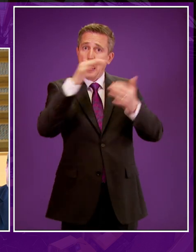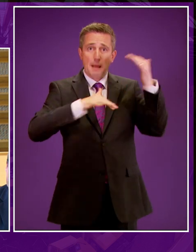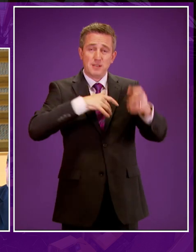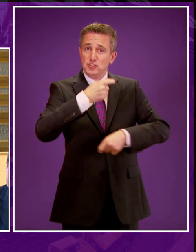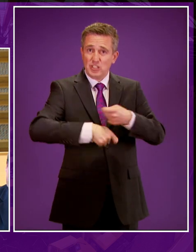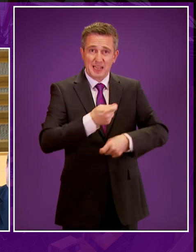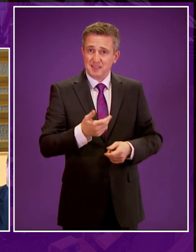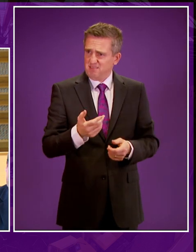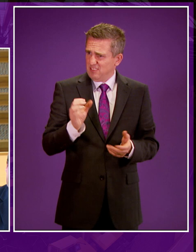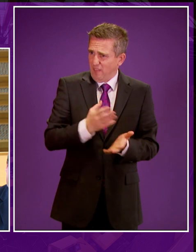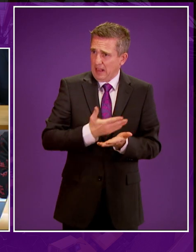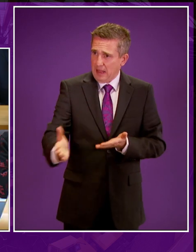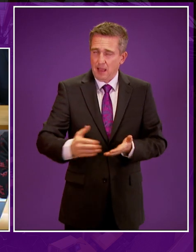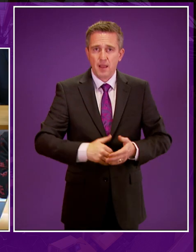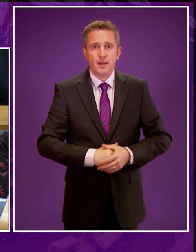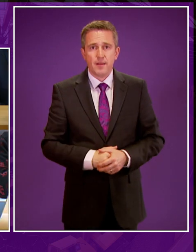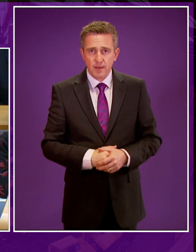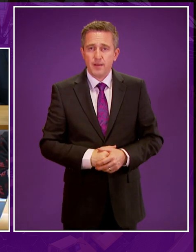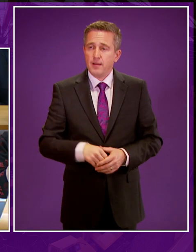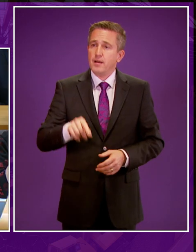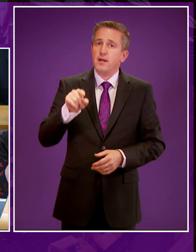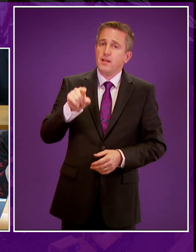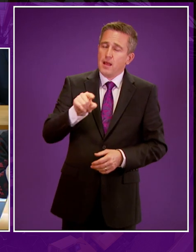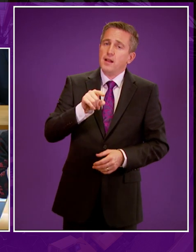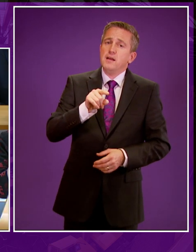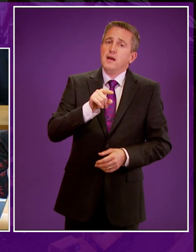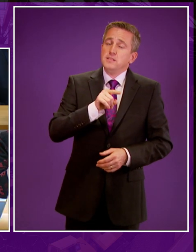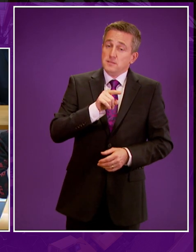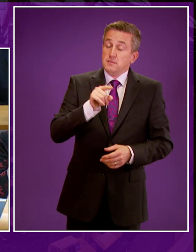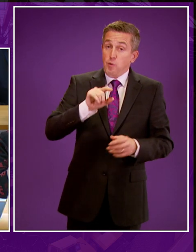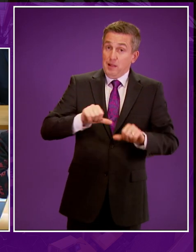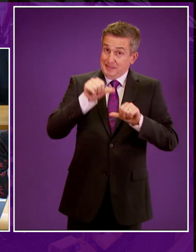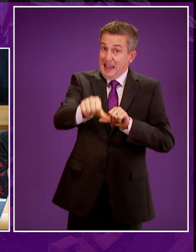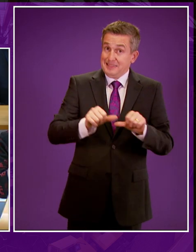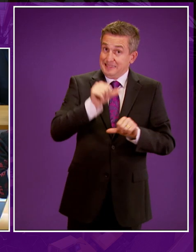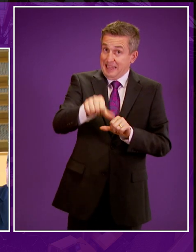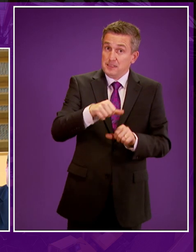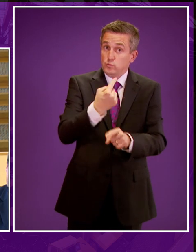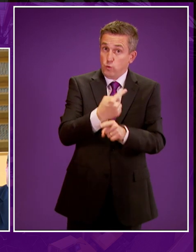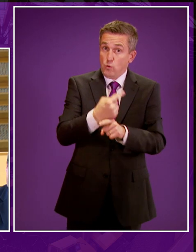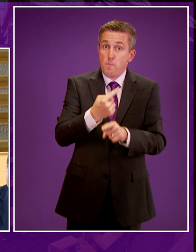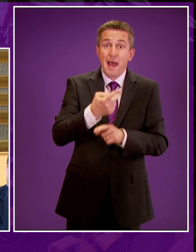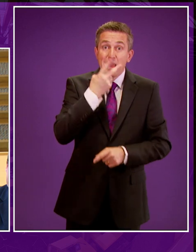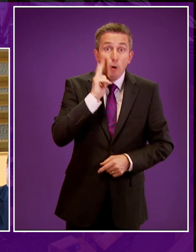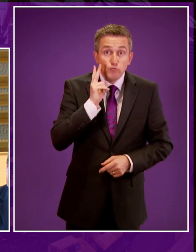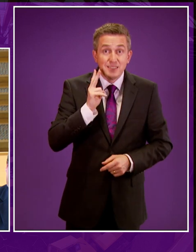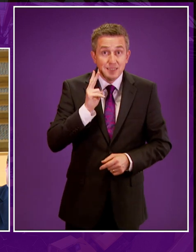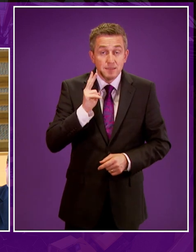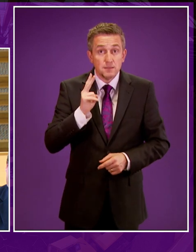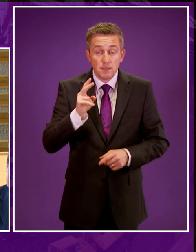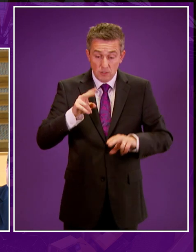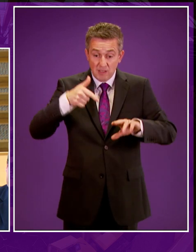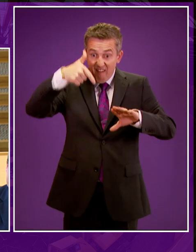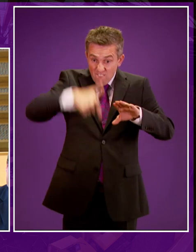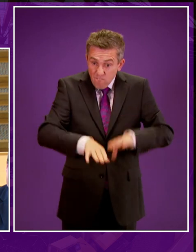country. I thought that is very clear. And that is where, and that leads me on very neatly to this point about hypocrisy. Because while